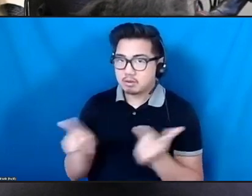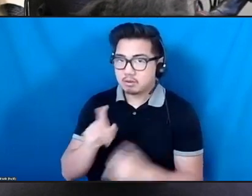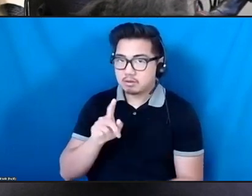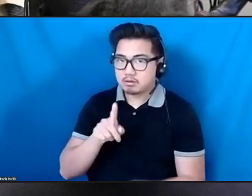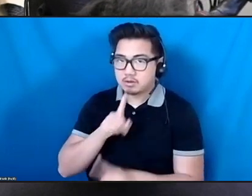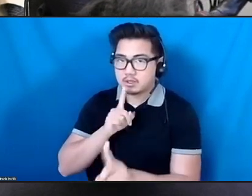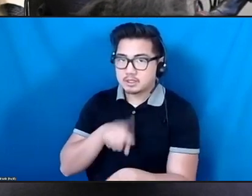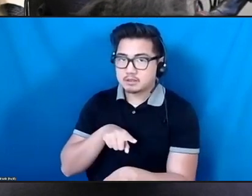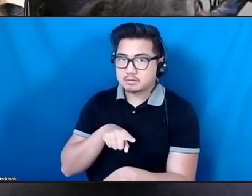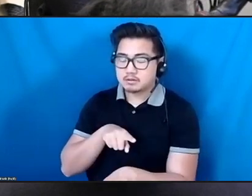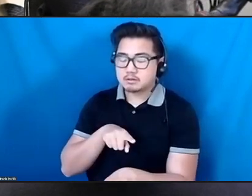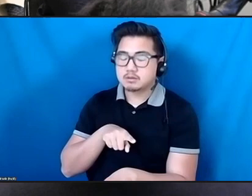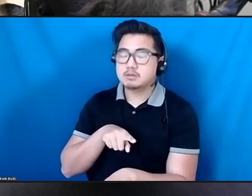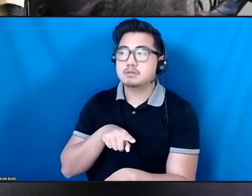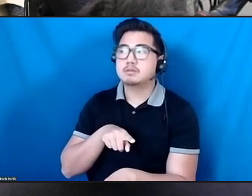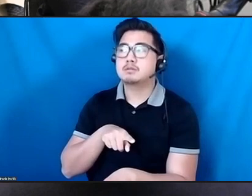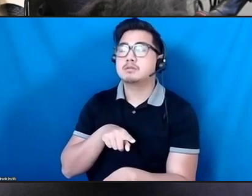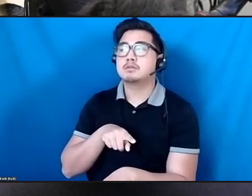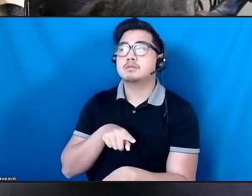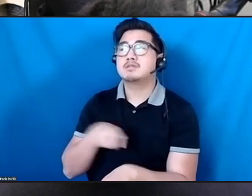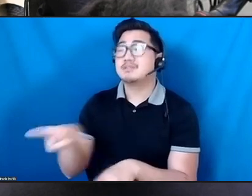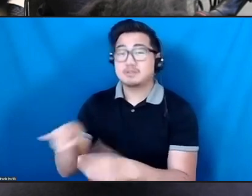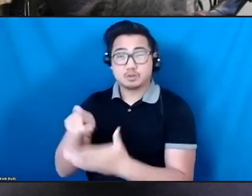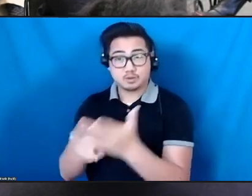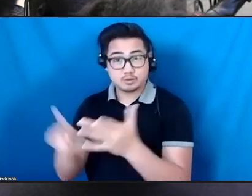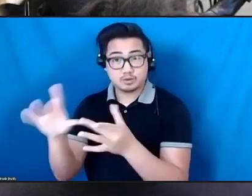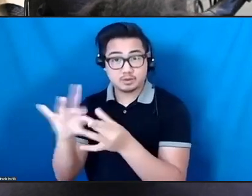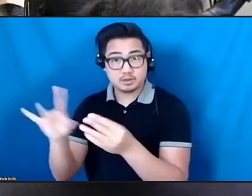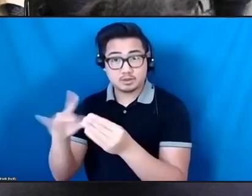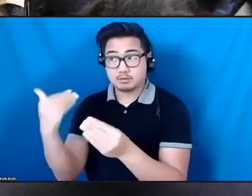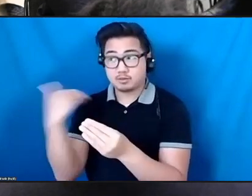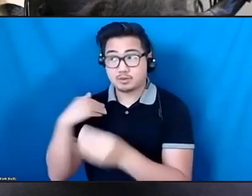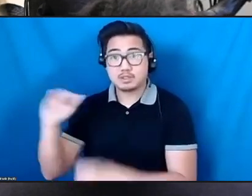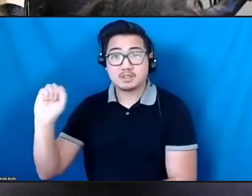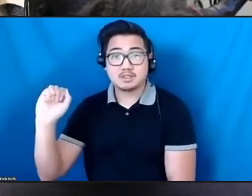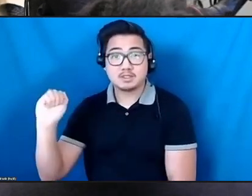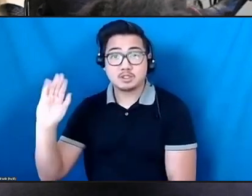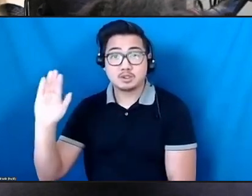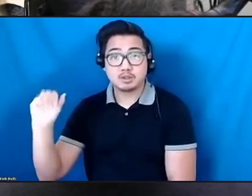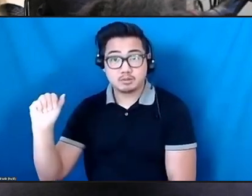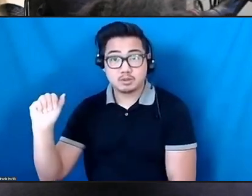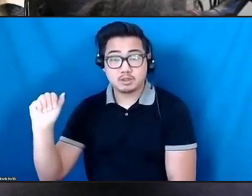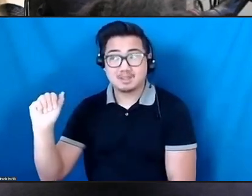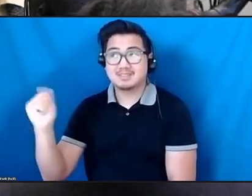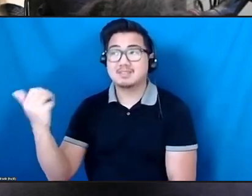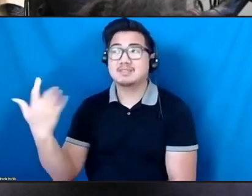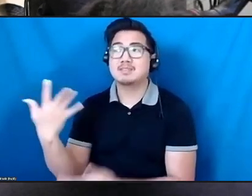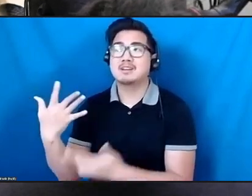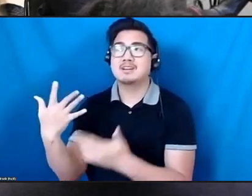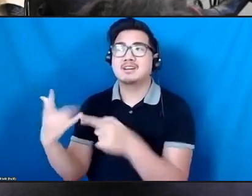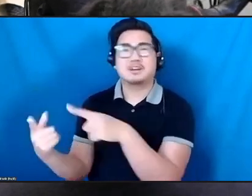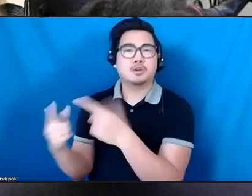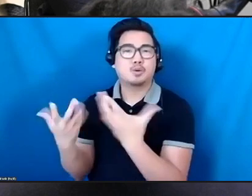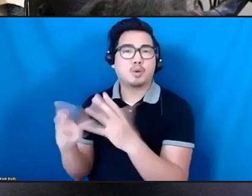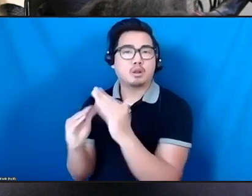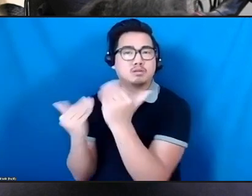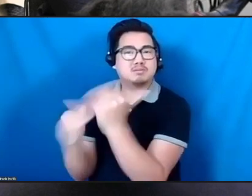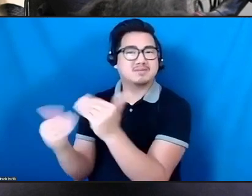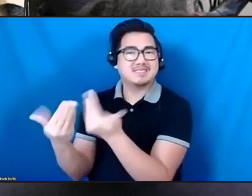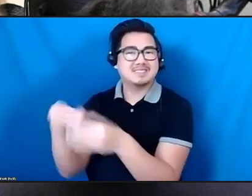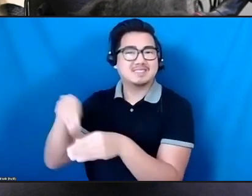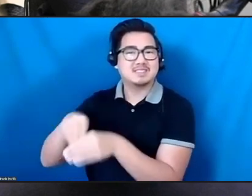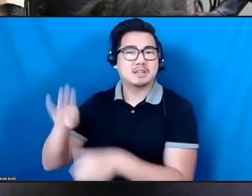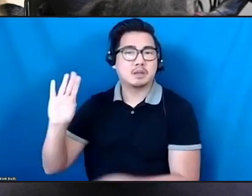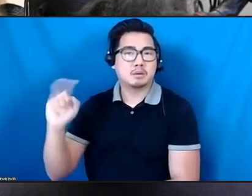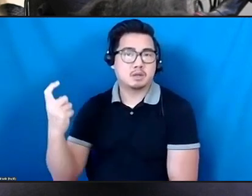you know, what you were saying before, Samara, about not wanting to be put in a box, funders have to be able